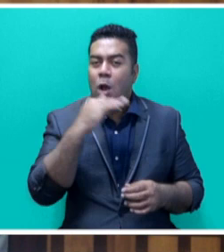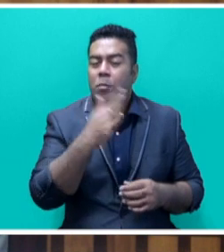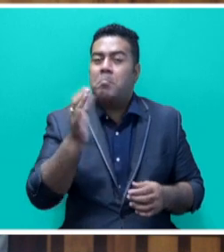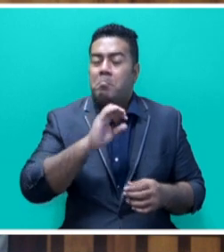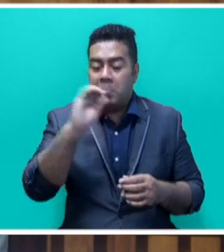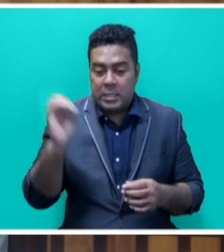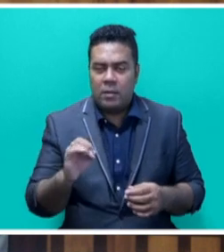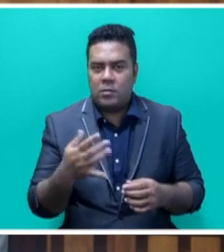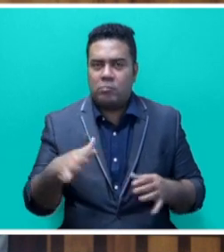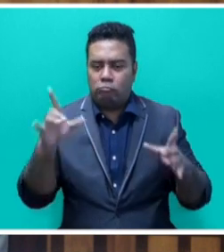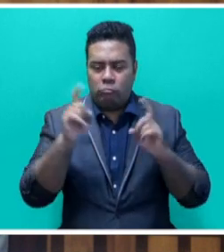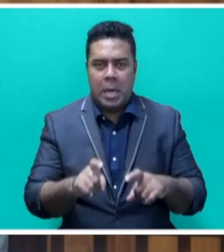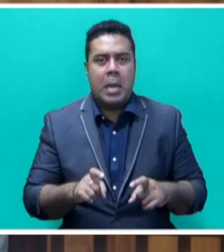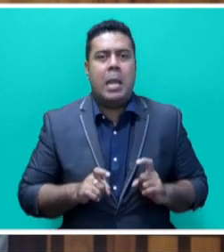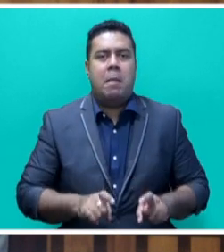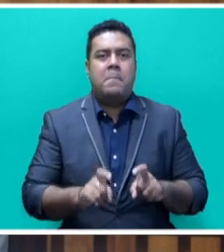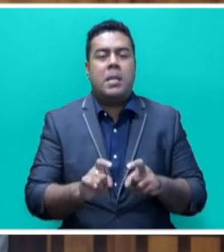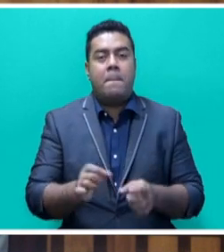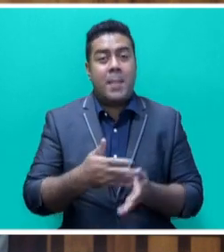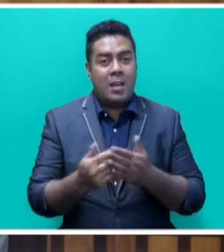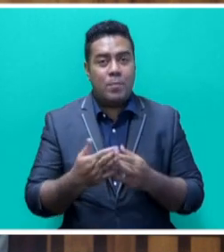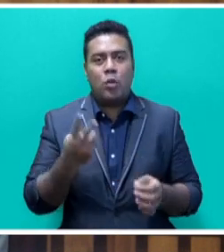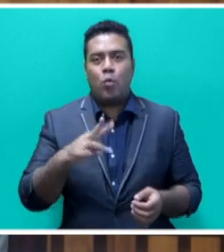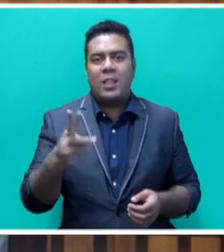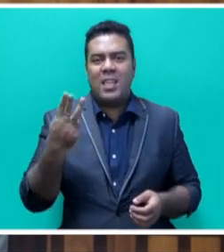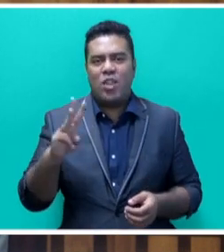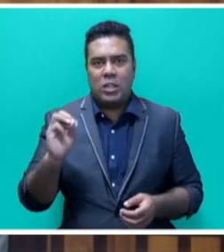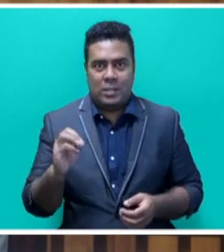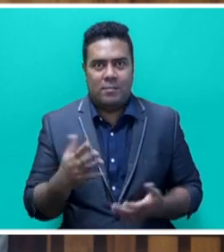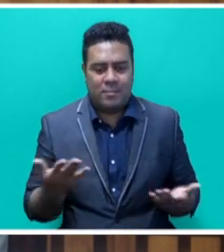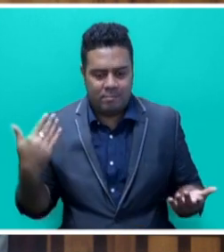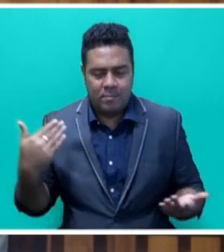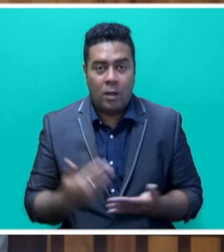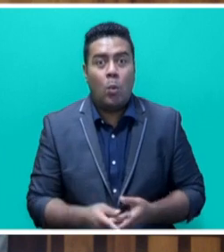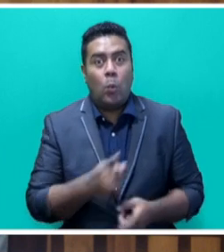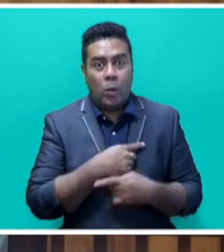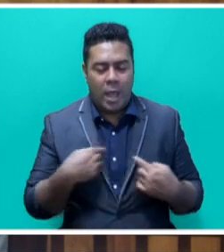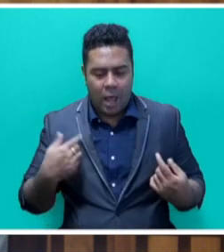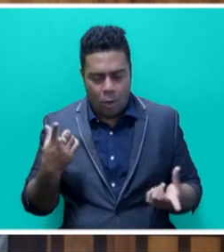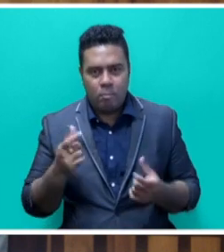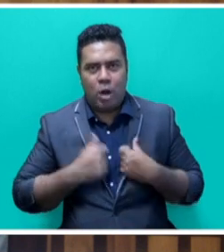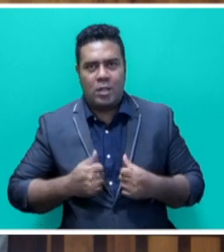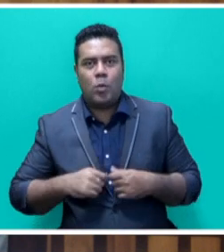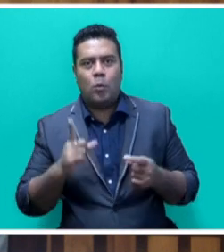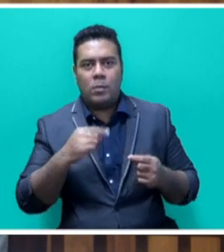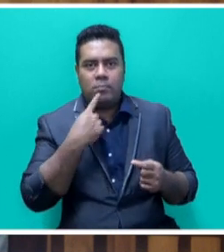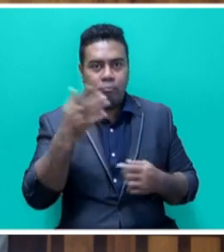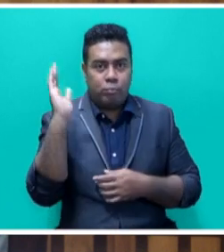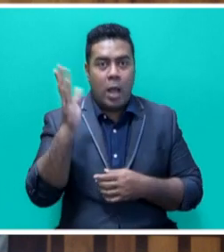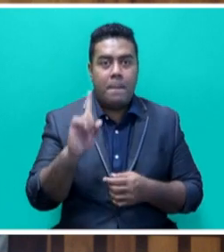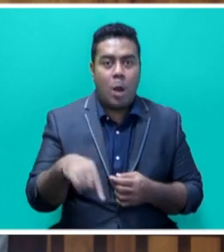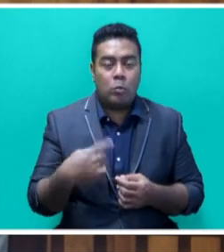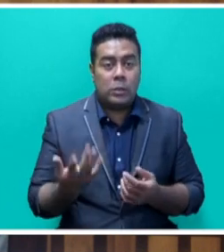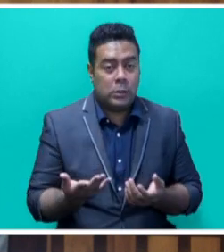EEZ being sustainably managed by 2030. Mr. Speaker, sir, we are walking the talk by operationalising the national